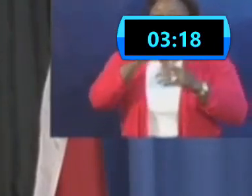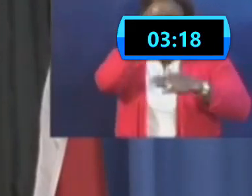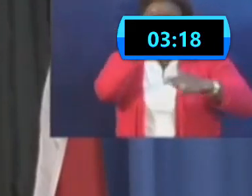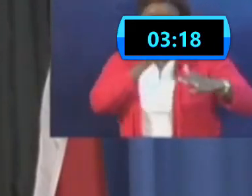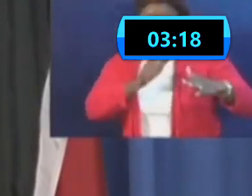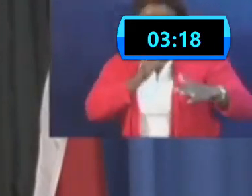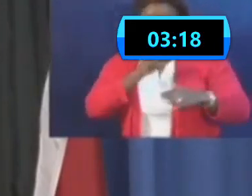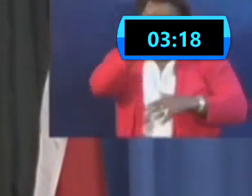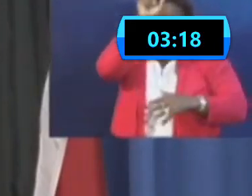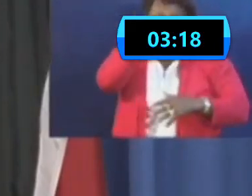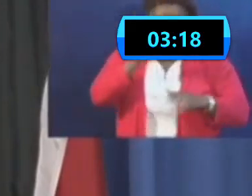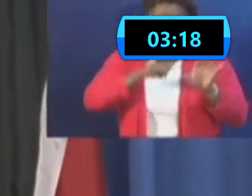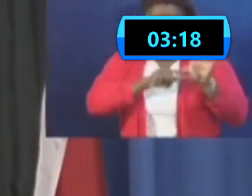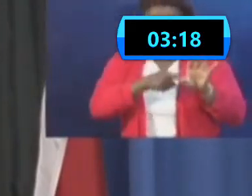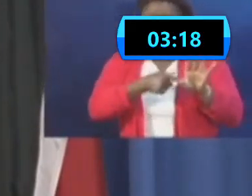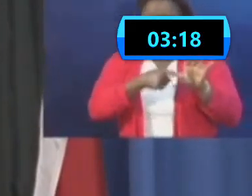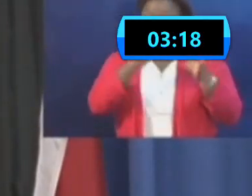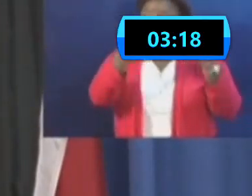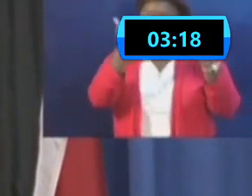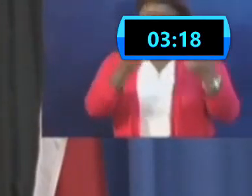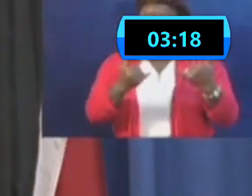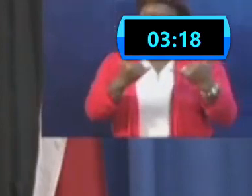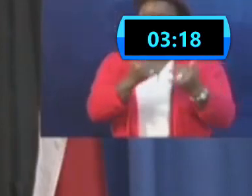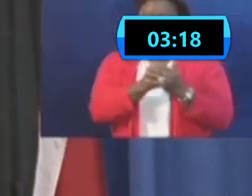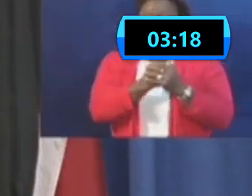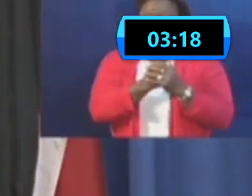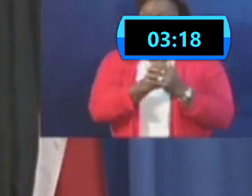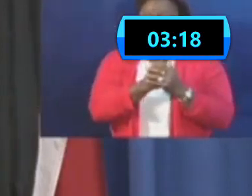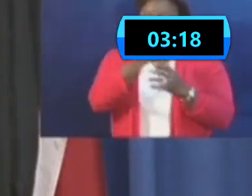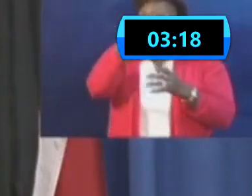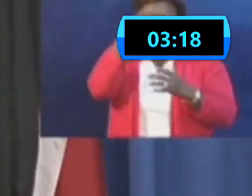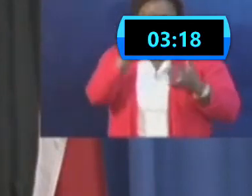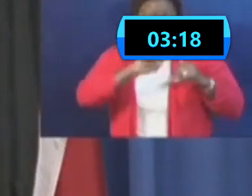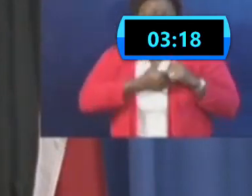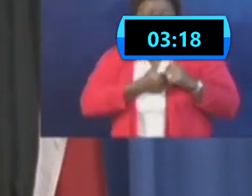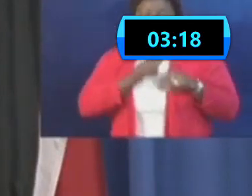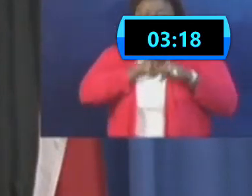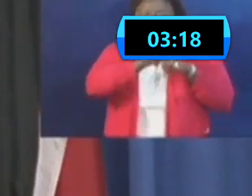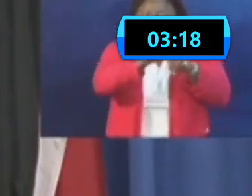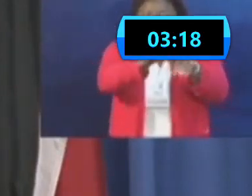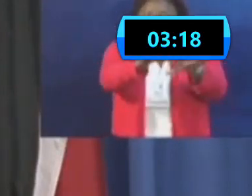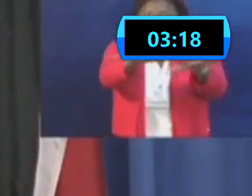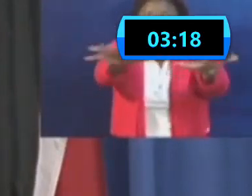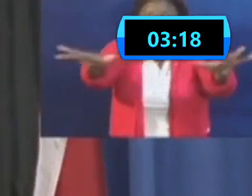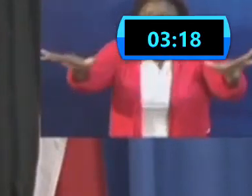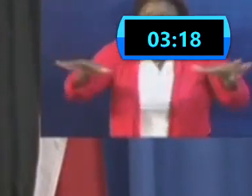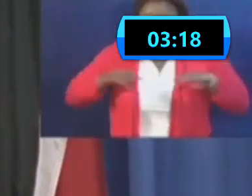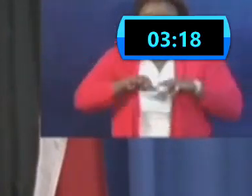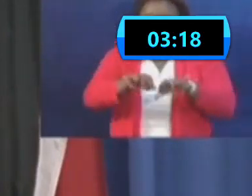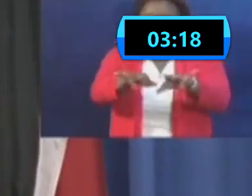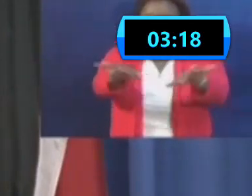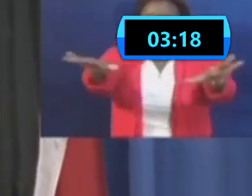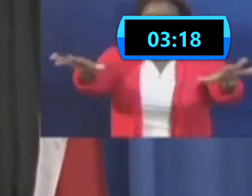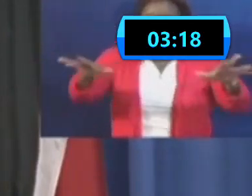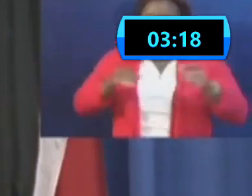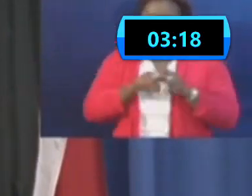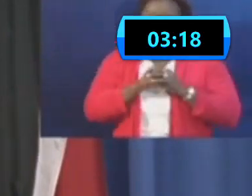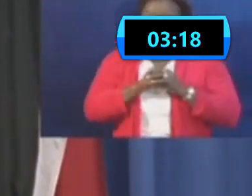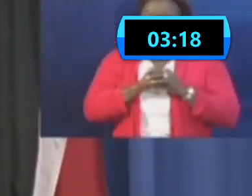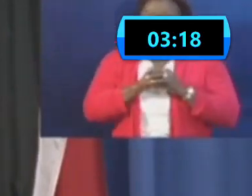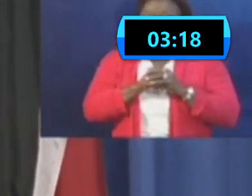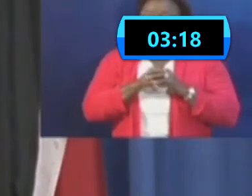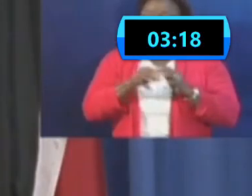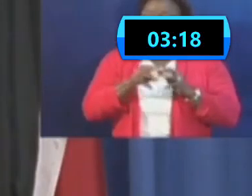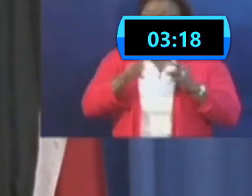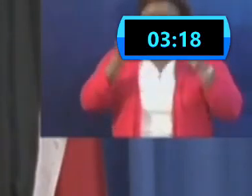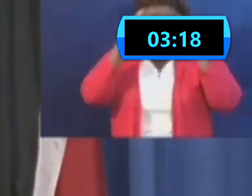sector, needs to be implemented and started now because the way we have seen spread take root in our public sector, for instance, even within the